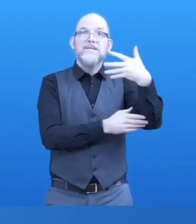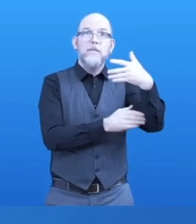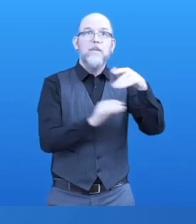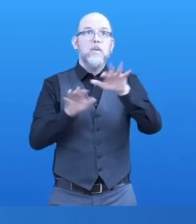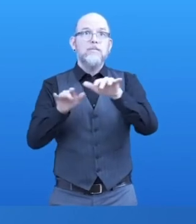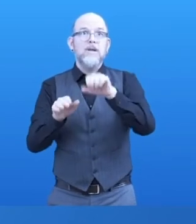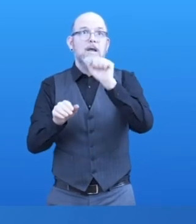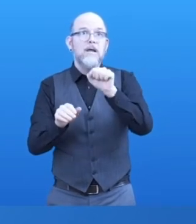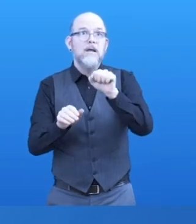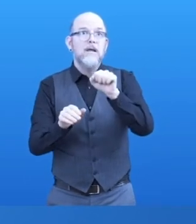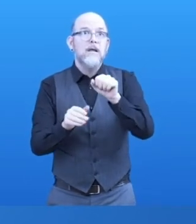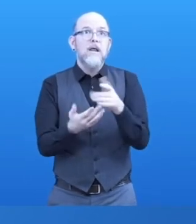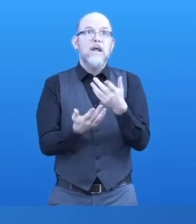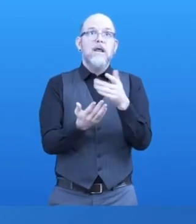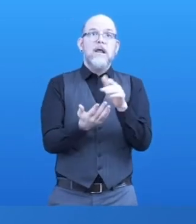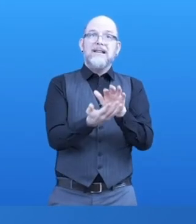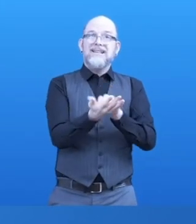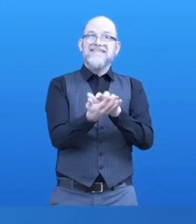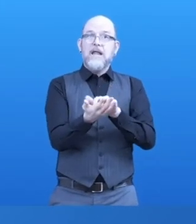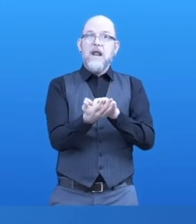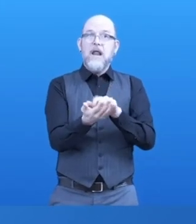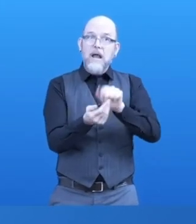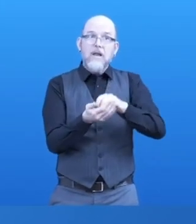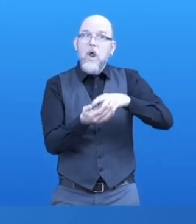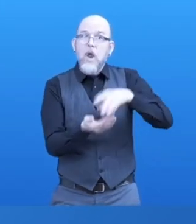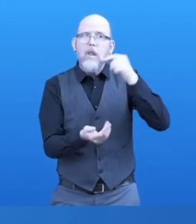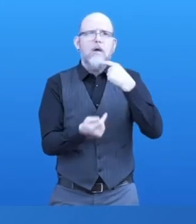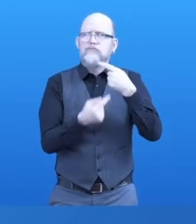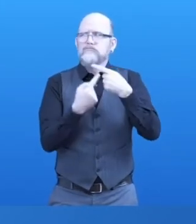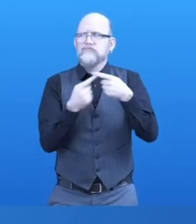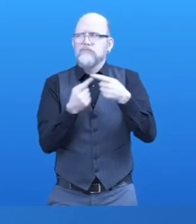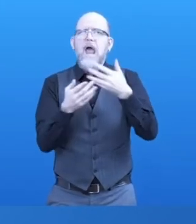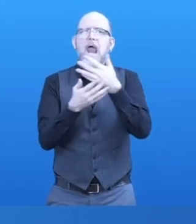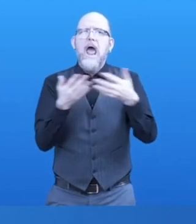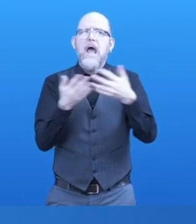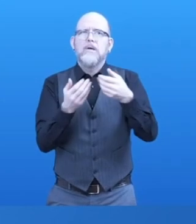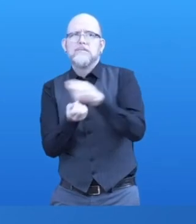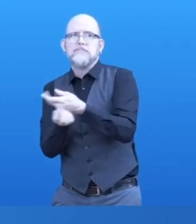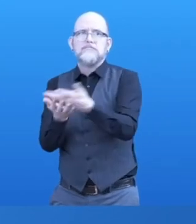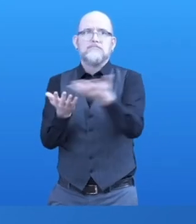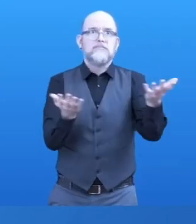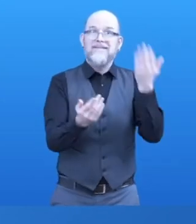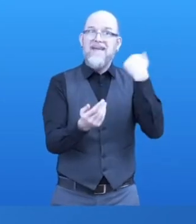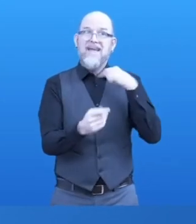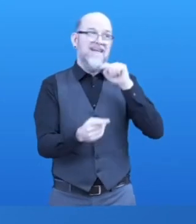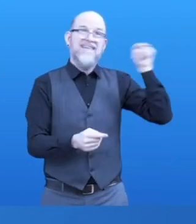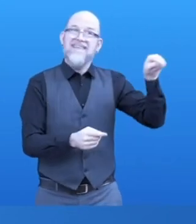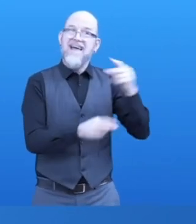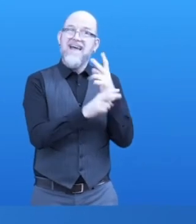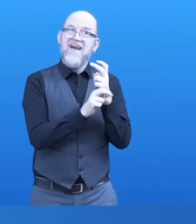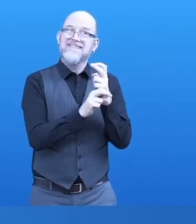languages, including, after our visit to Austria, a German version of the Bolly Land Magic app, the Bolly Land Sauber Show.